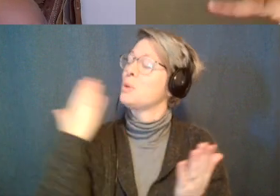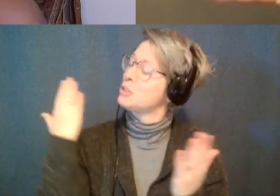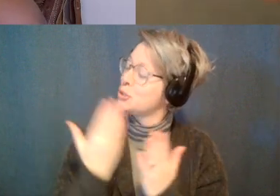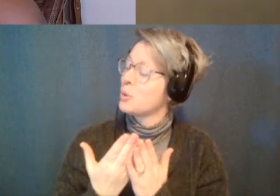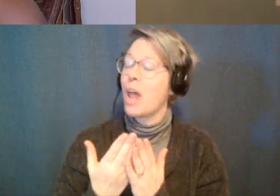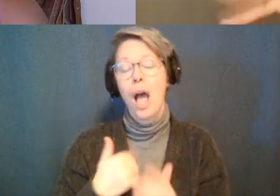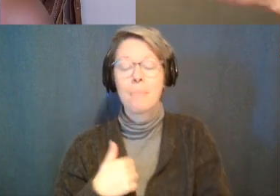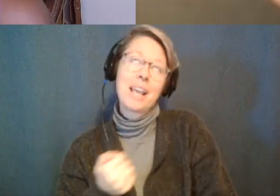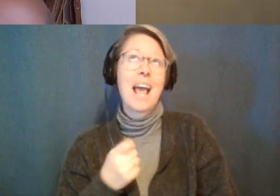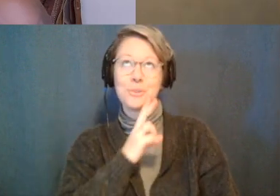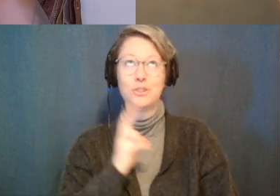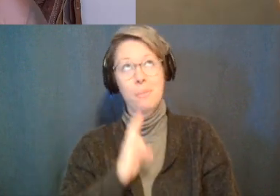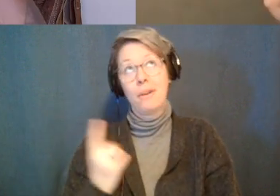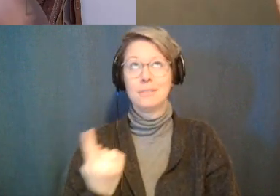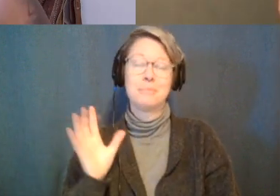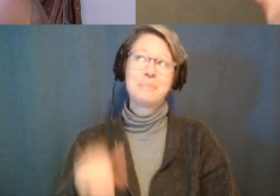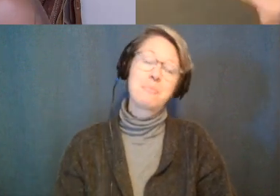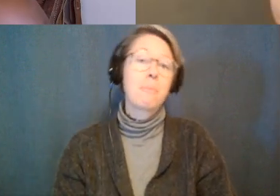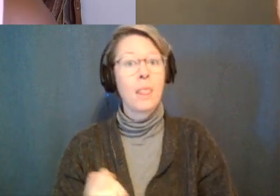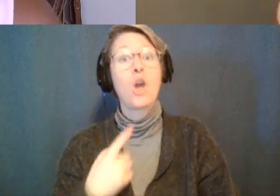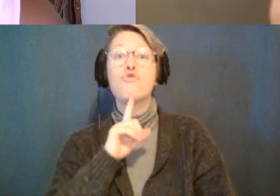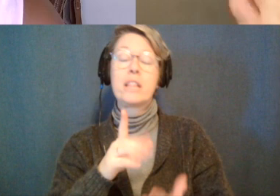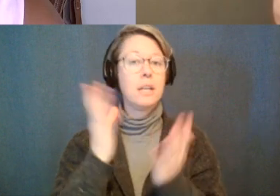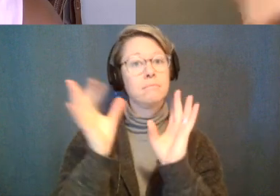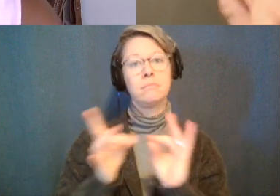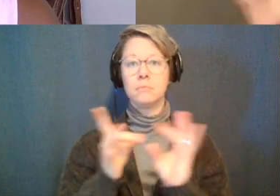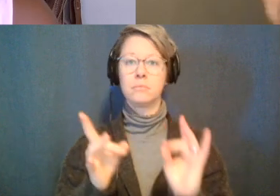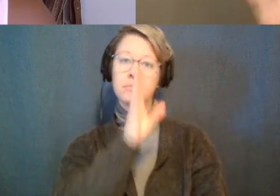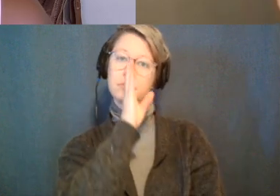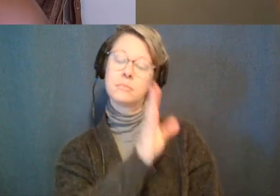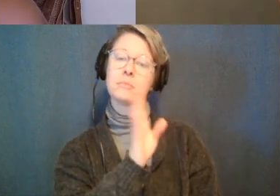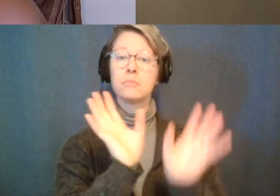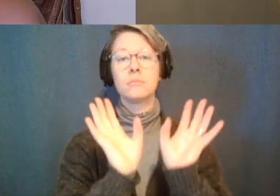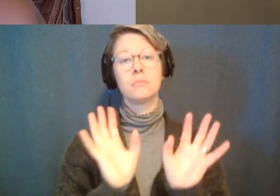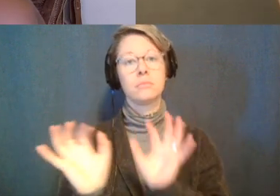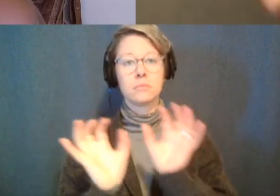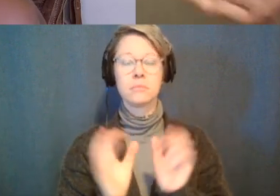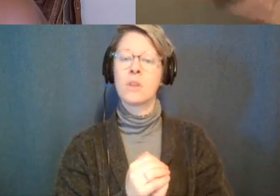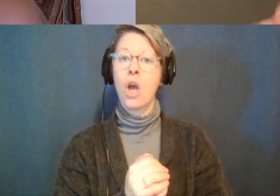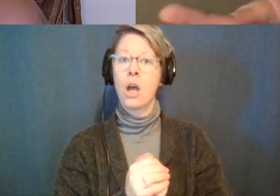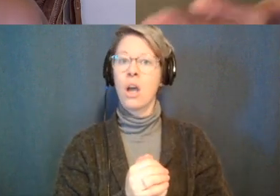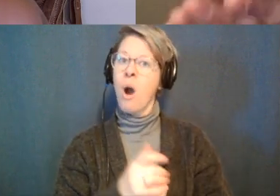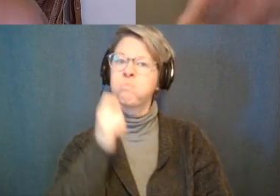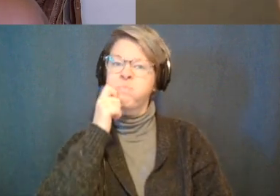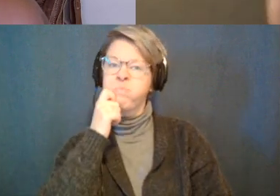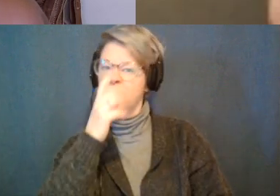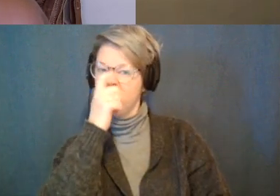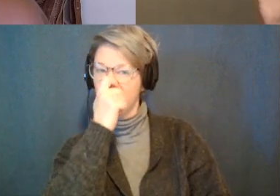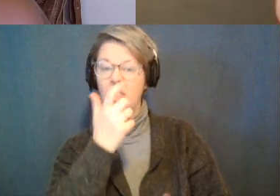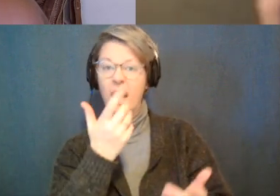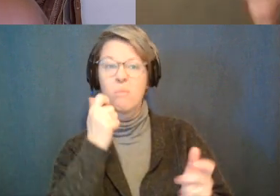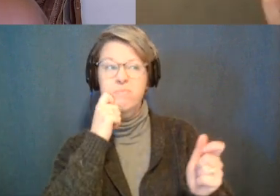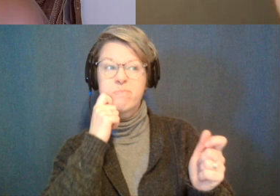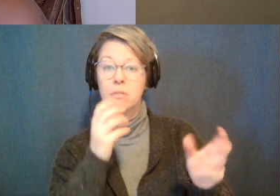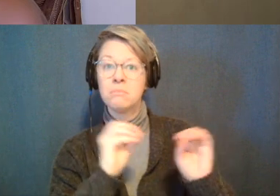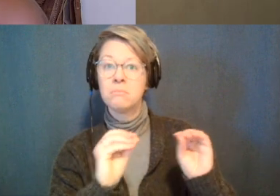a like asshole gemini sometimes but like really well being like a clean response and not being really rude or disrespectful just like laying